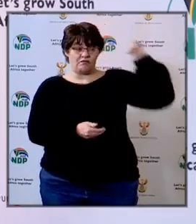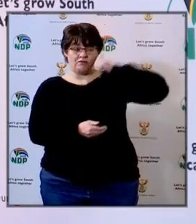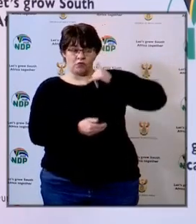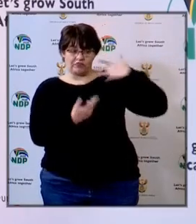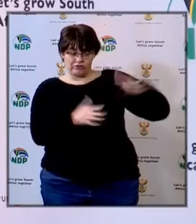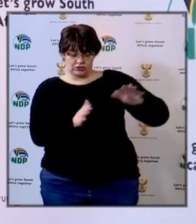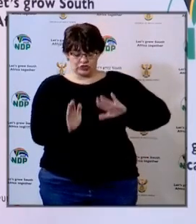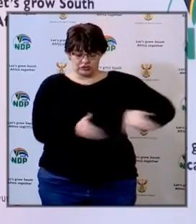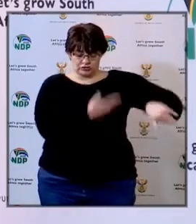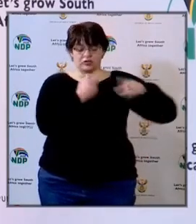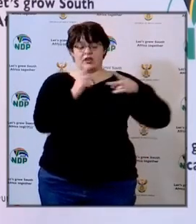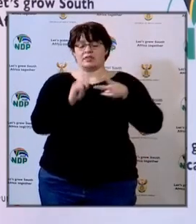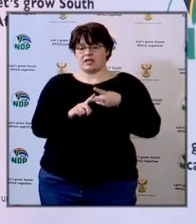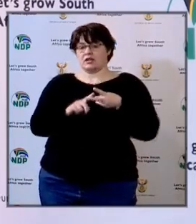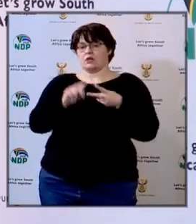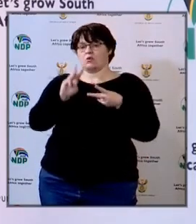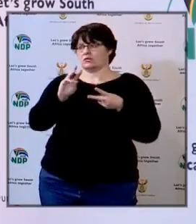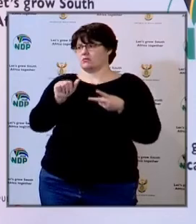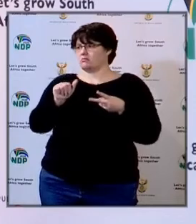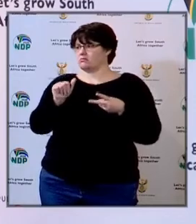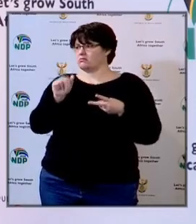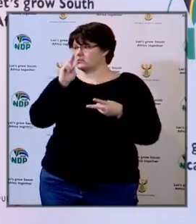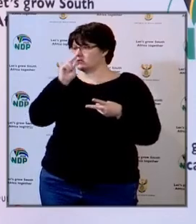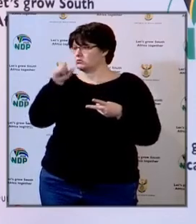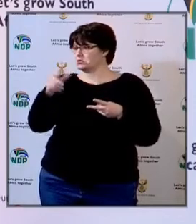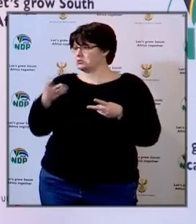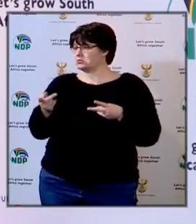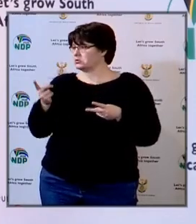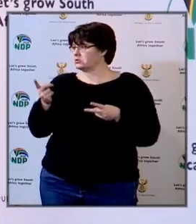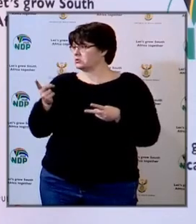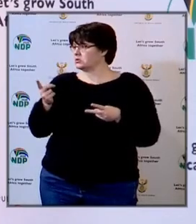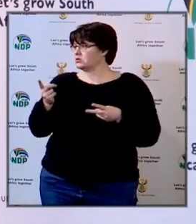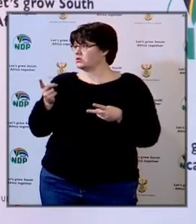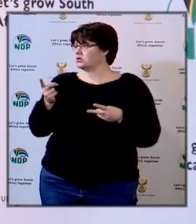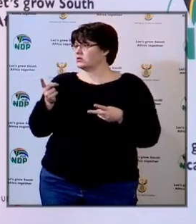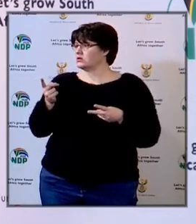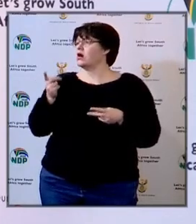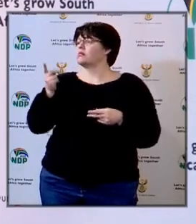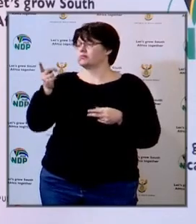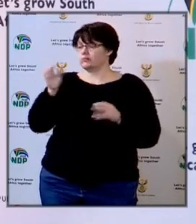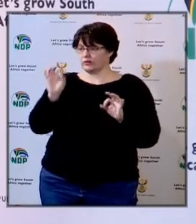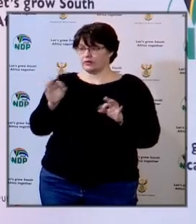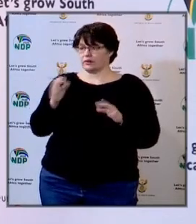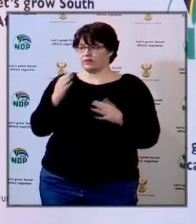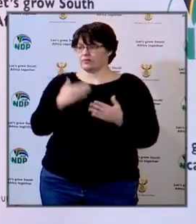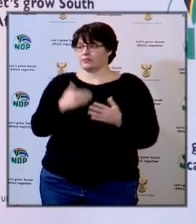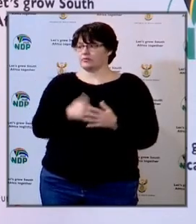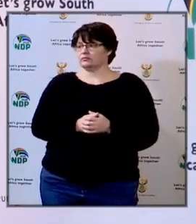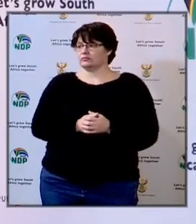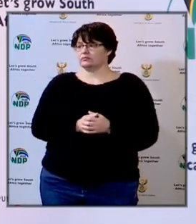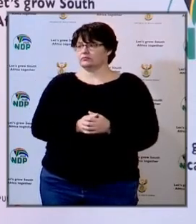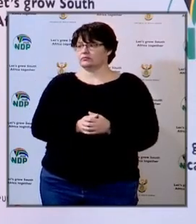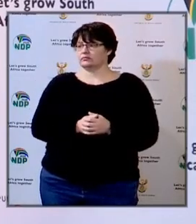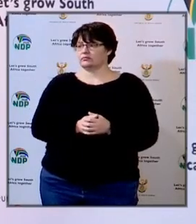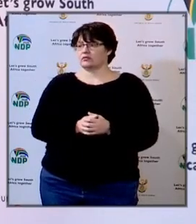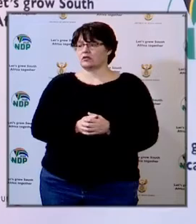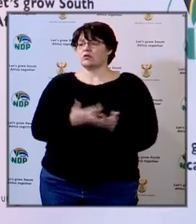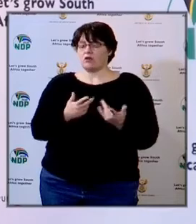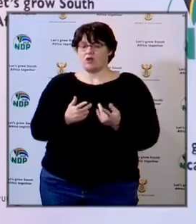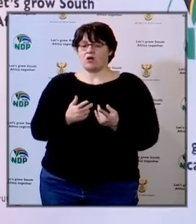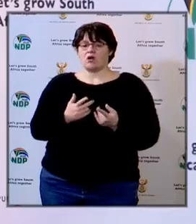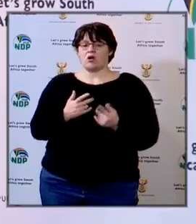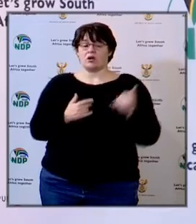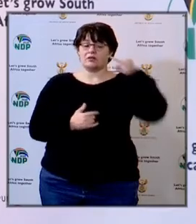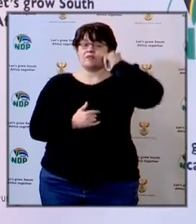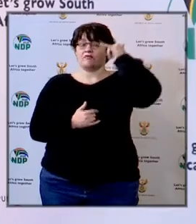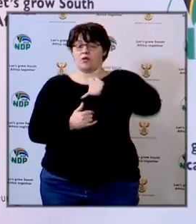go to the WhatsApp line I do not see Irene but she oh yeah all right thank you so much all right let's go